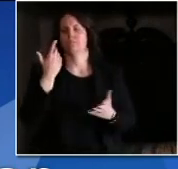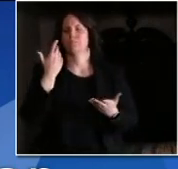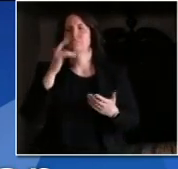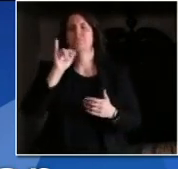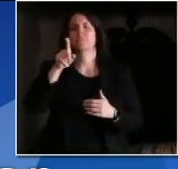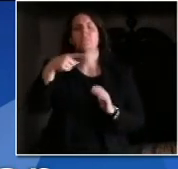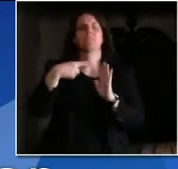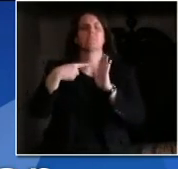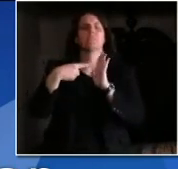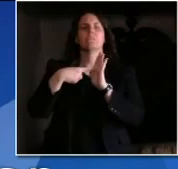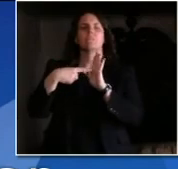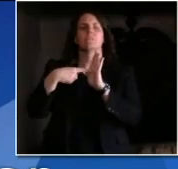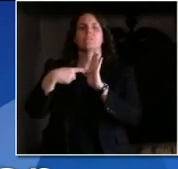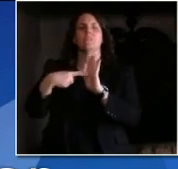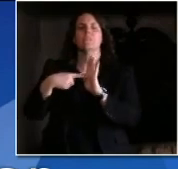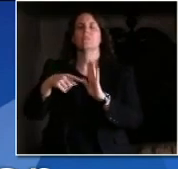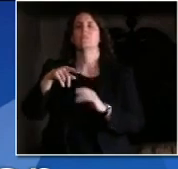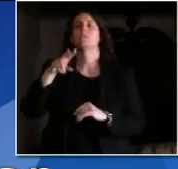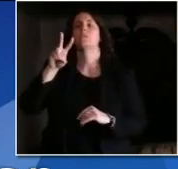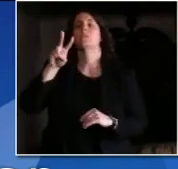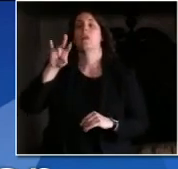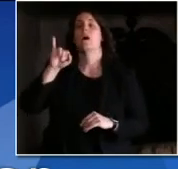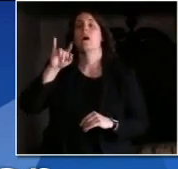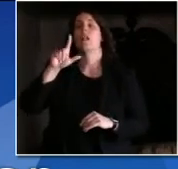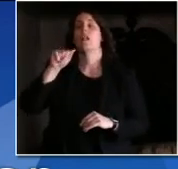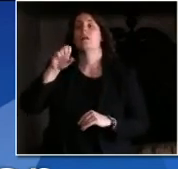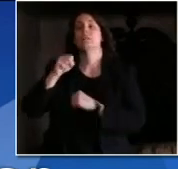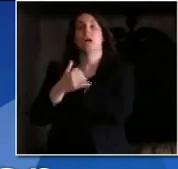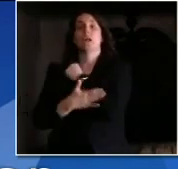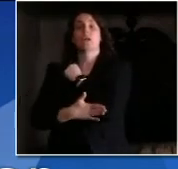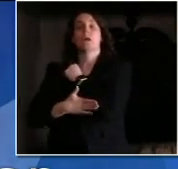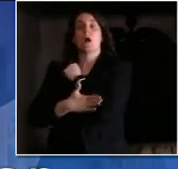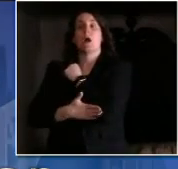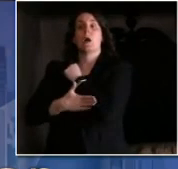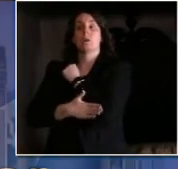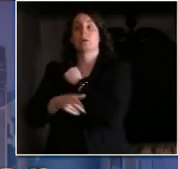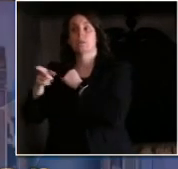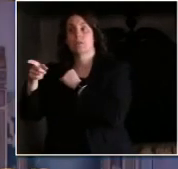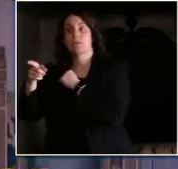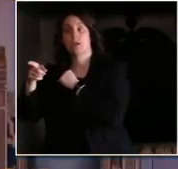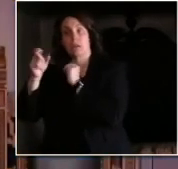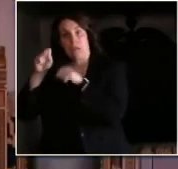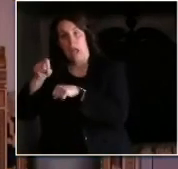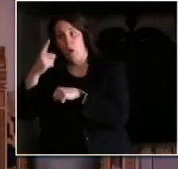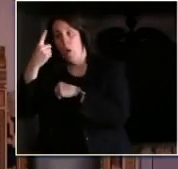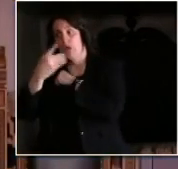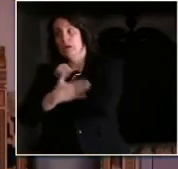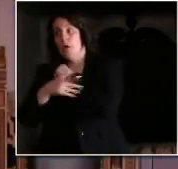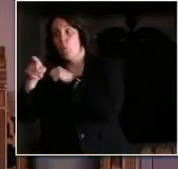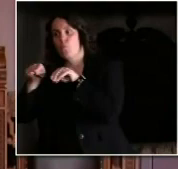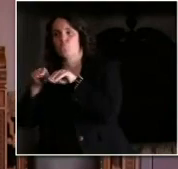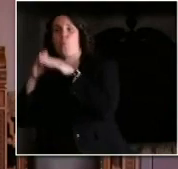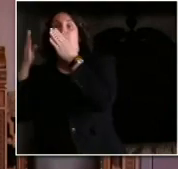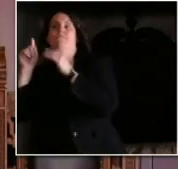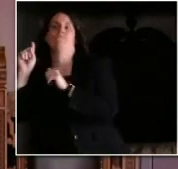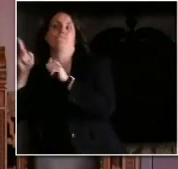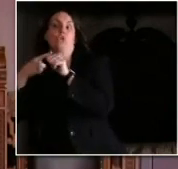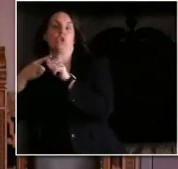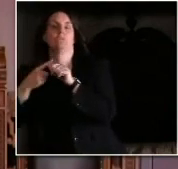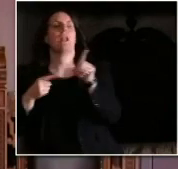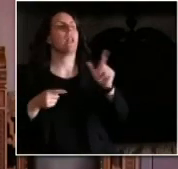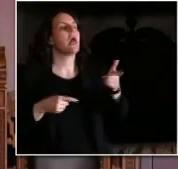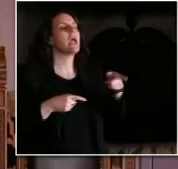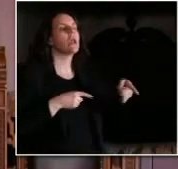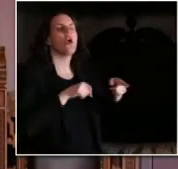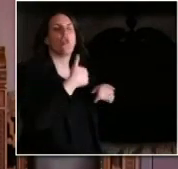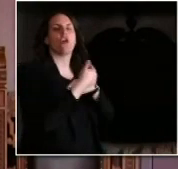Detroit, which is one of the nation's hotspots, can open? Yeah. What we are consistent on are